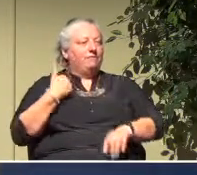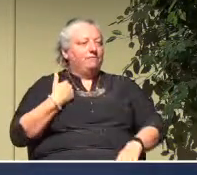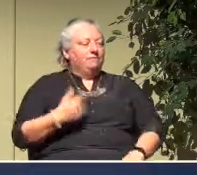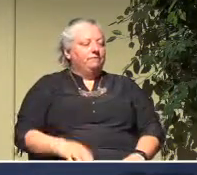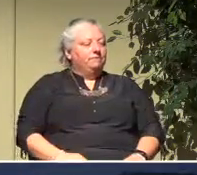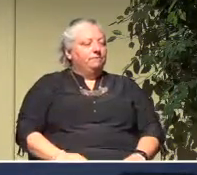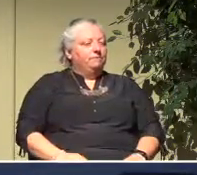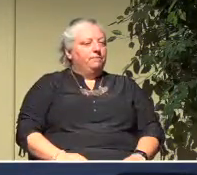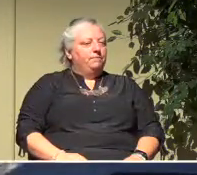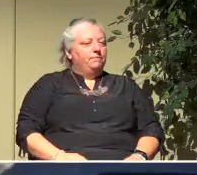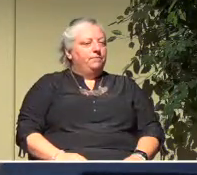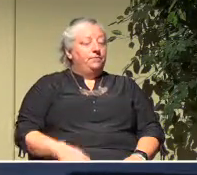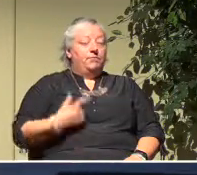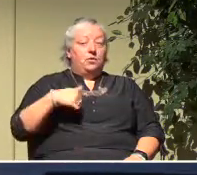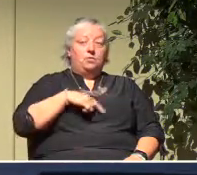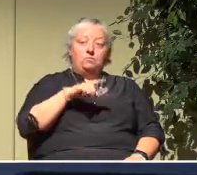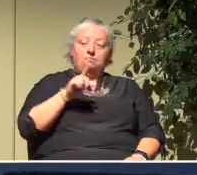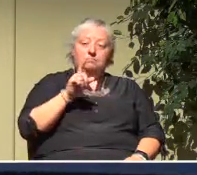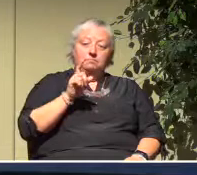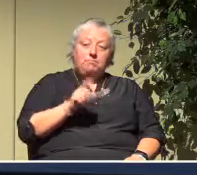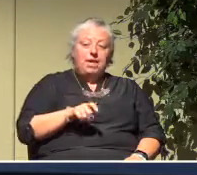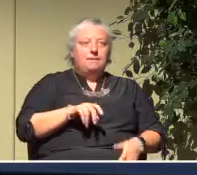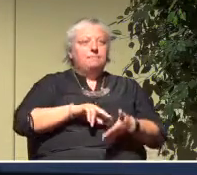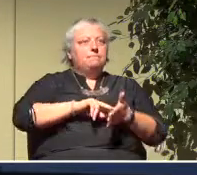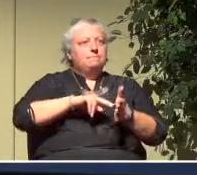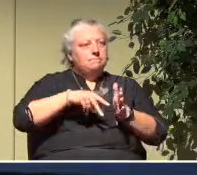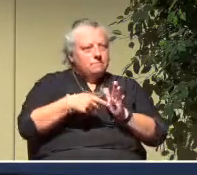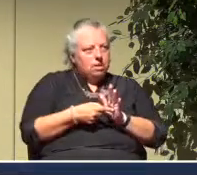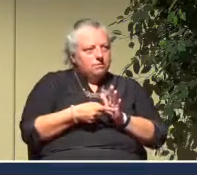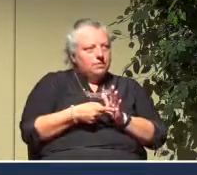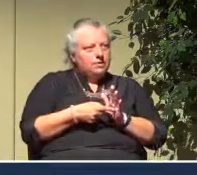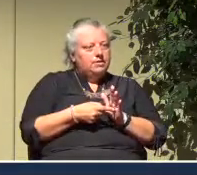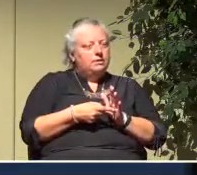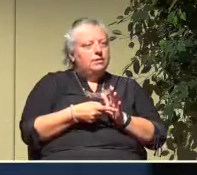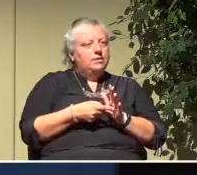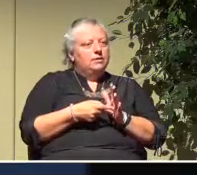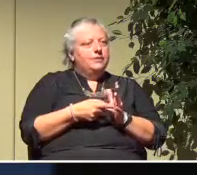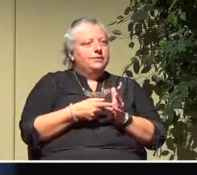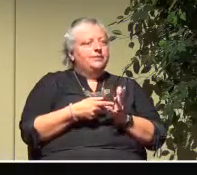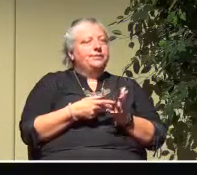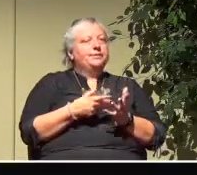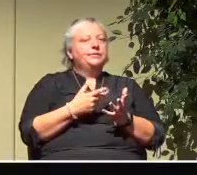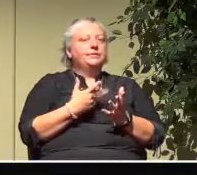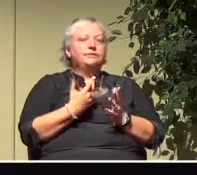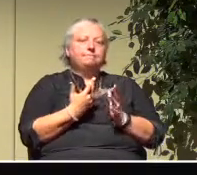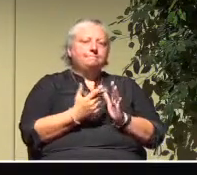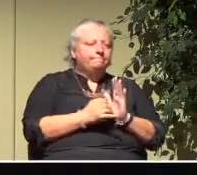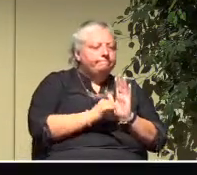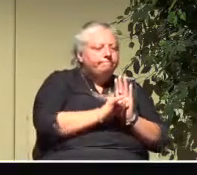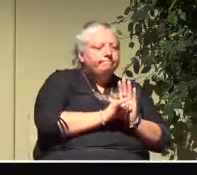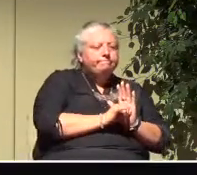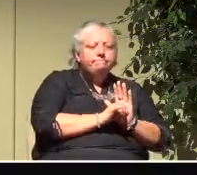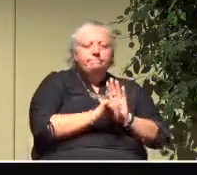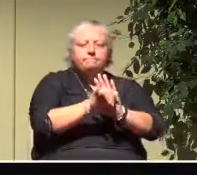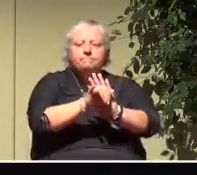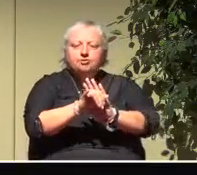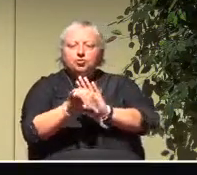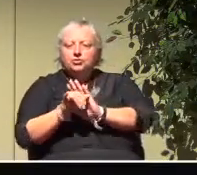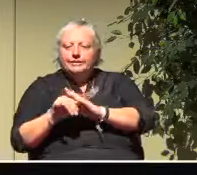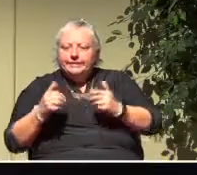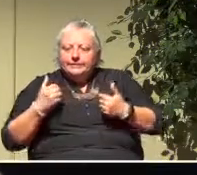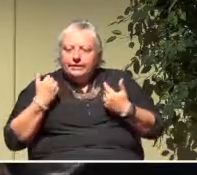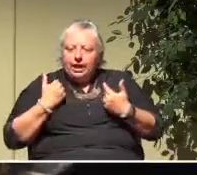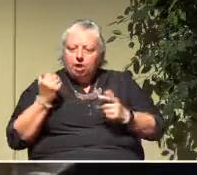We're going to need to be intentional about identifying younger